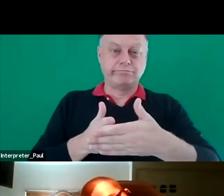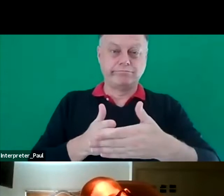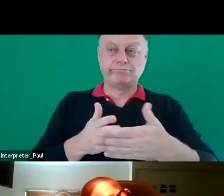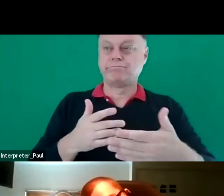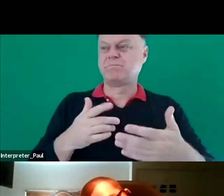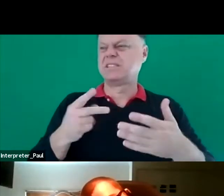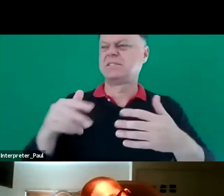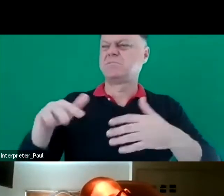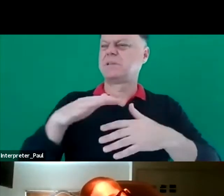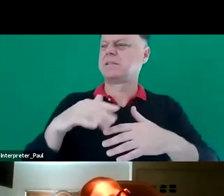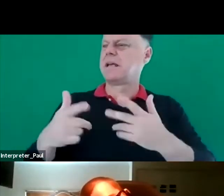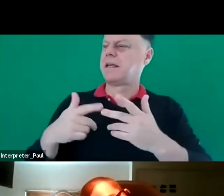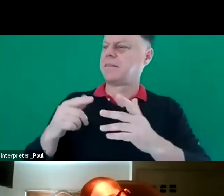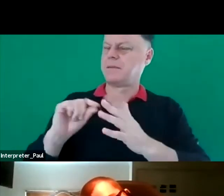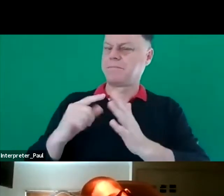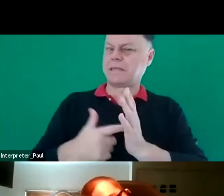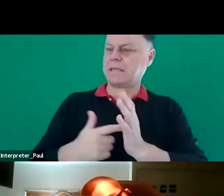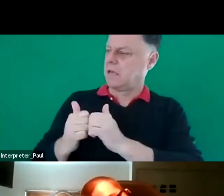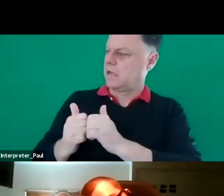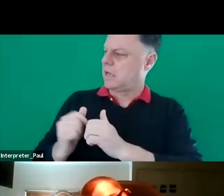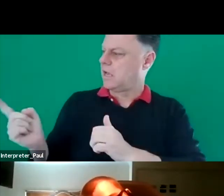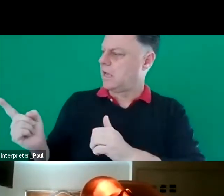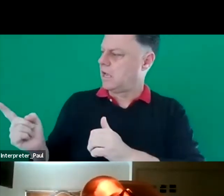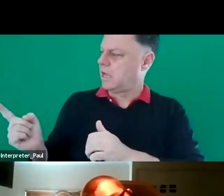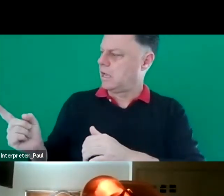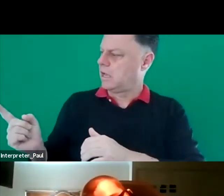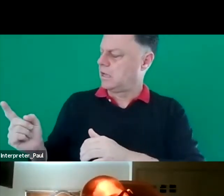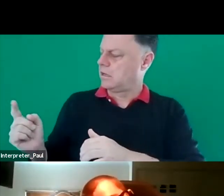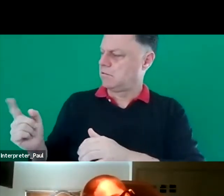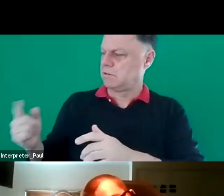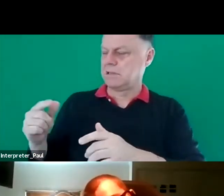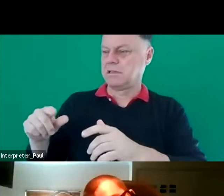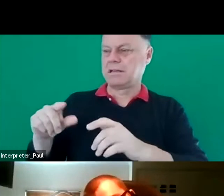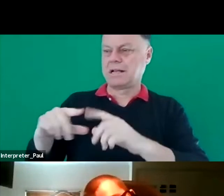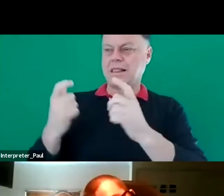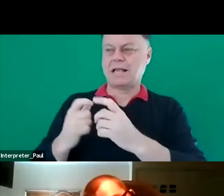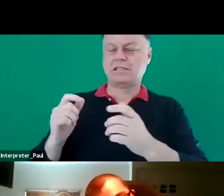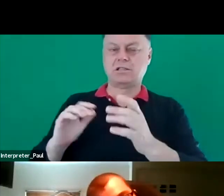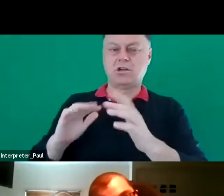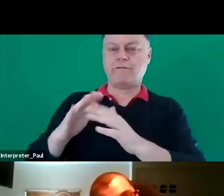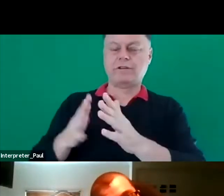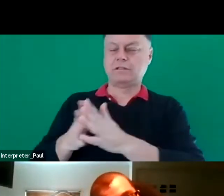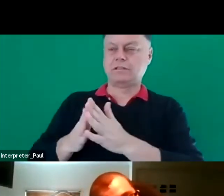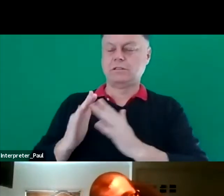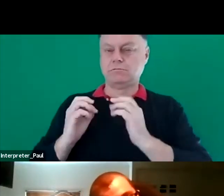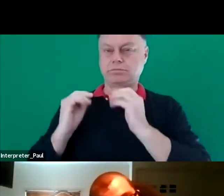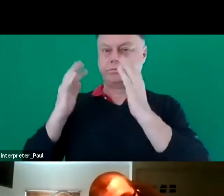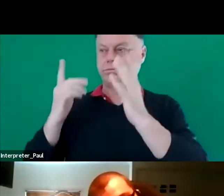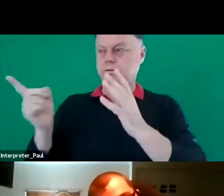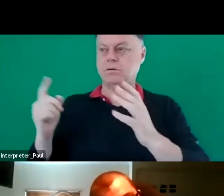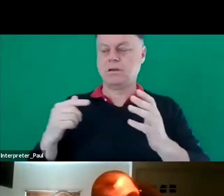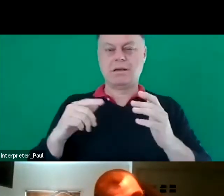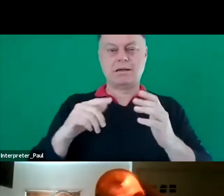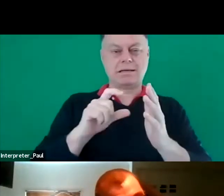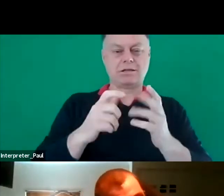spaces the same way that my peers could. So I found classrooms overstimulating. I found campus overstimulating. And I found it very